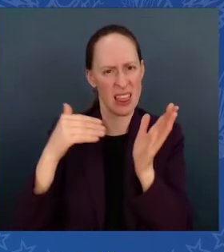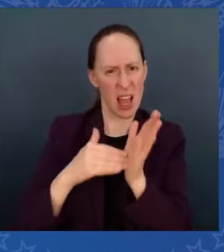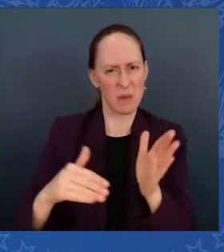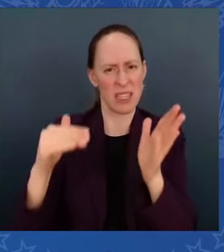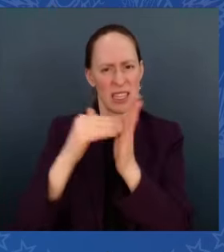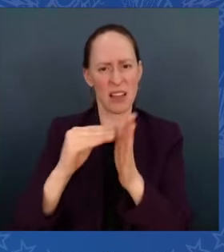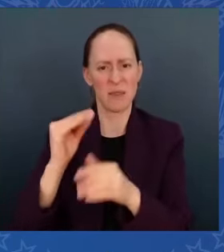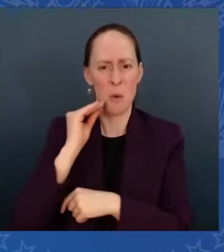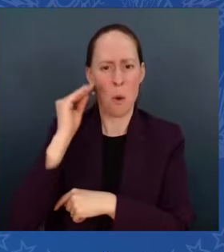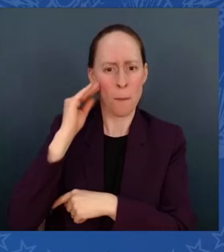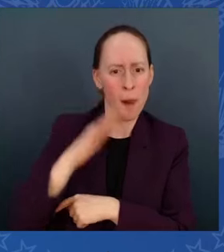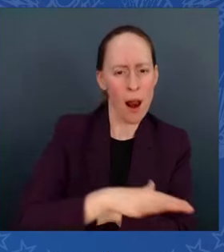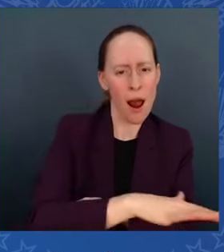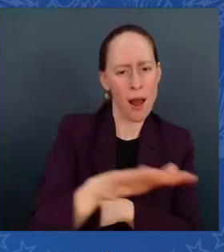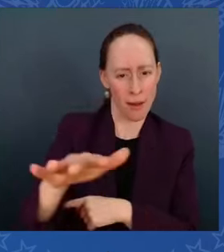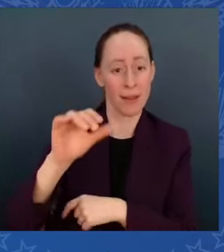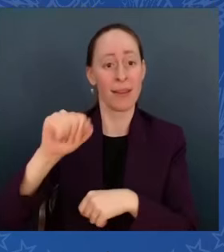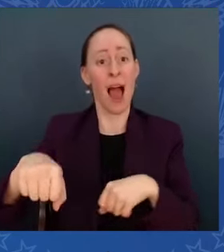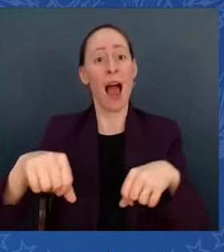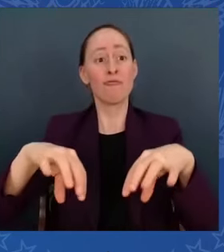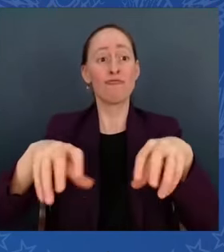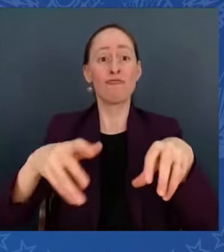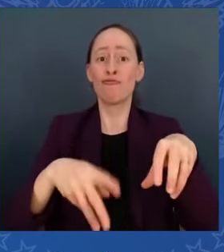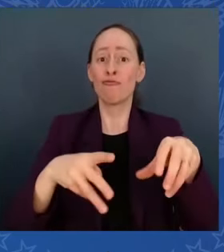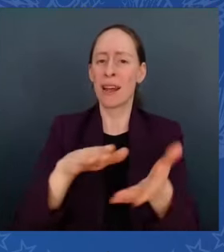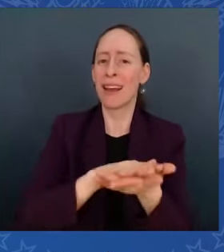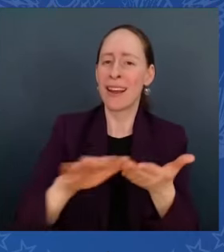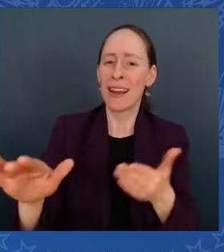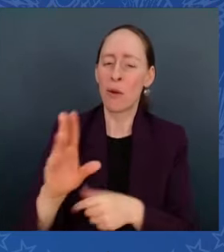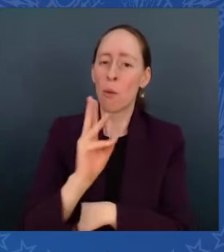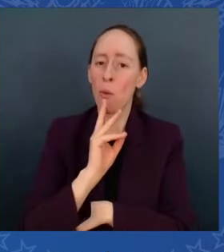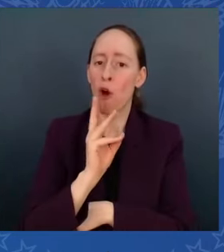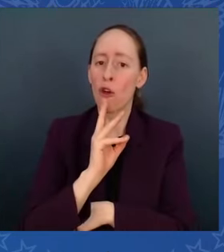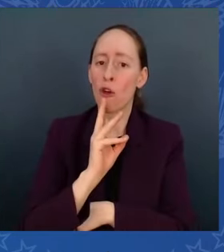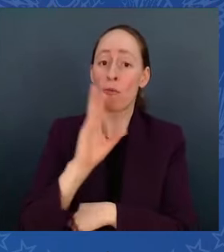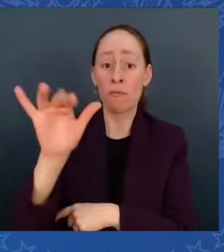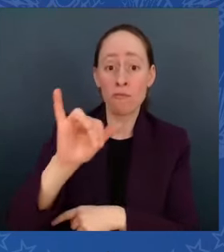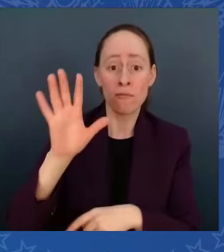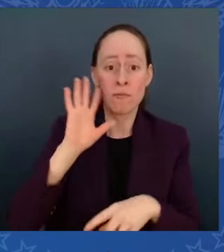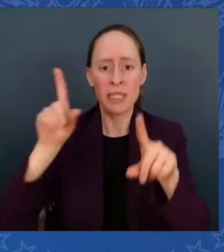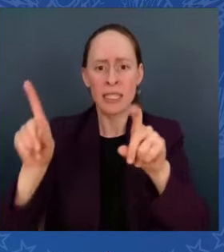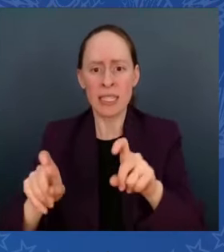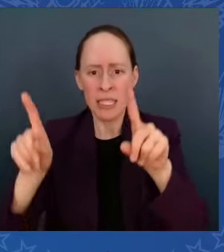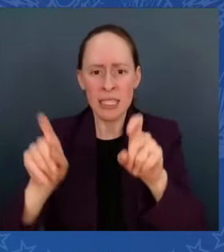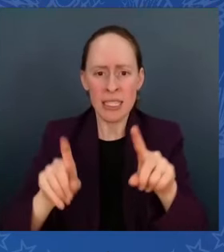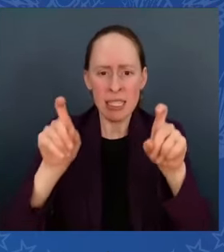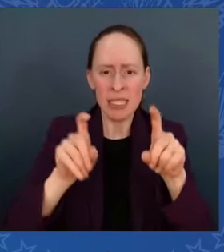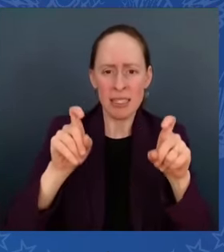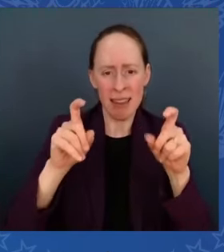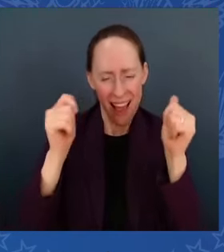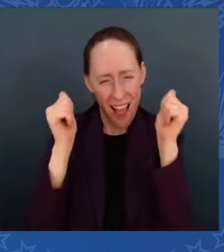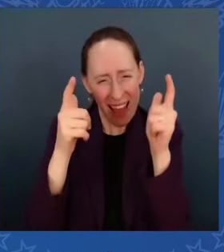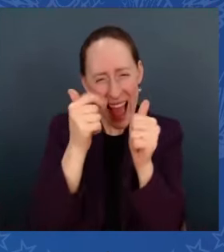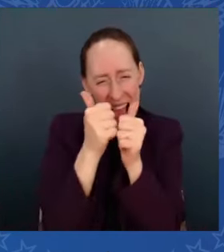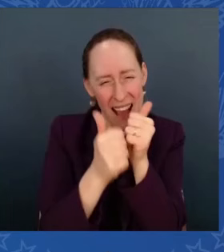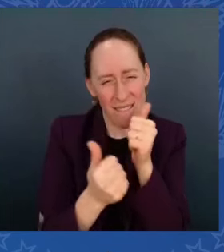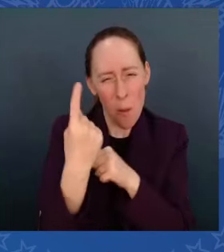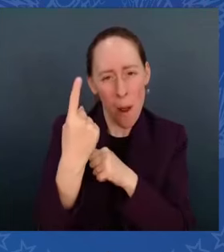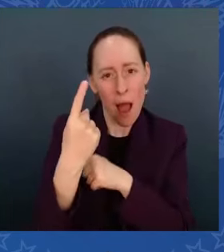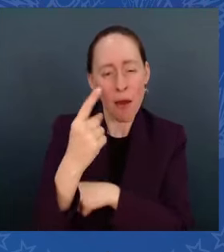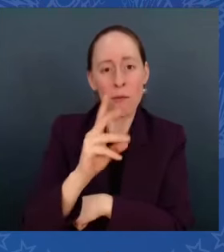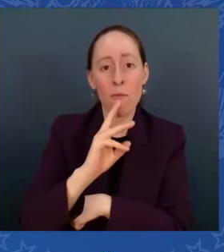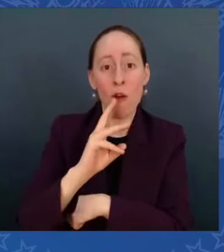include testing every water fountain in every school across the state and removing lead hazards, as Paris mentioned.